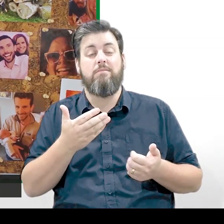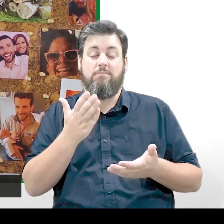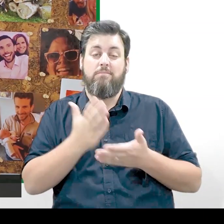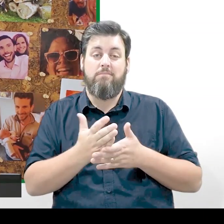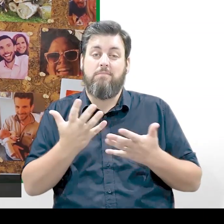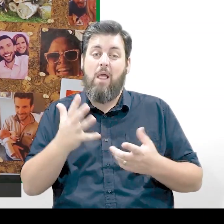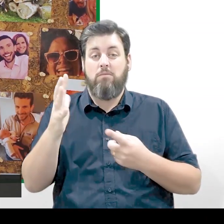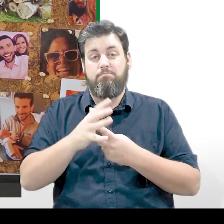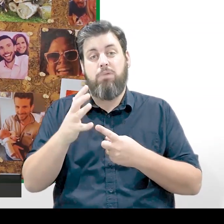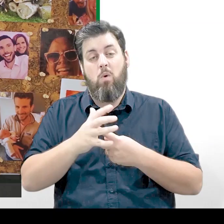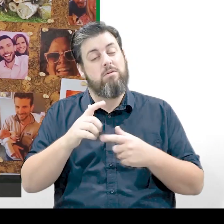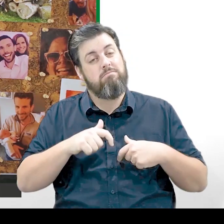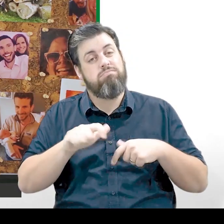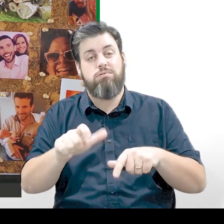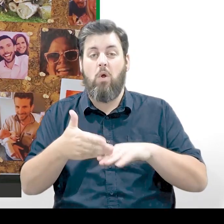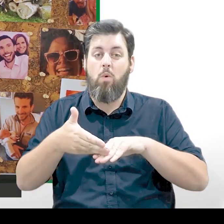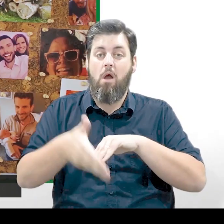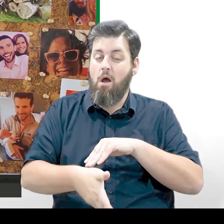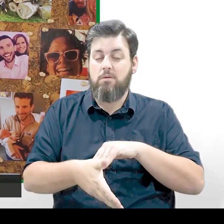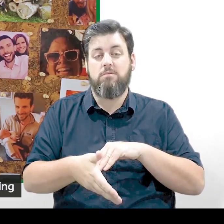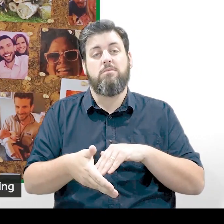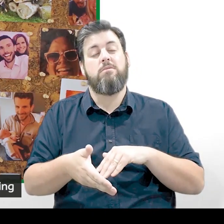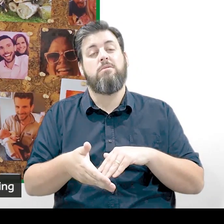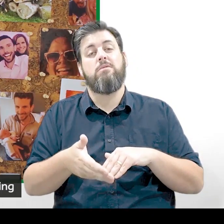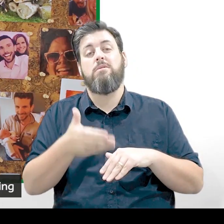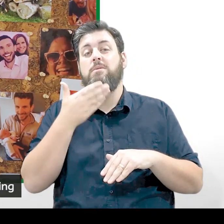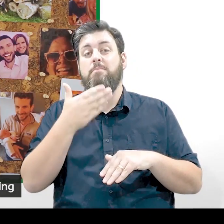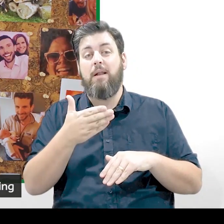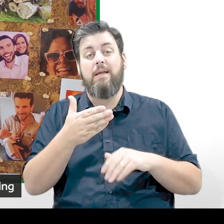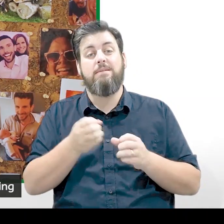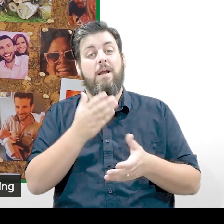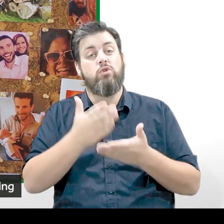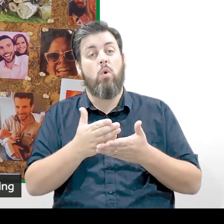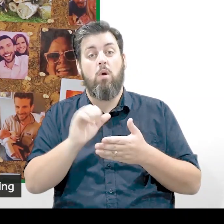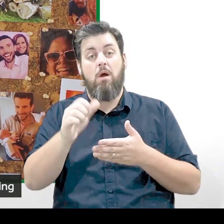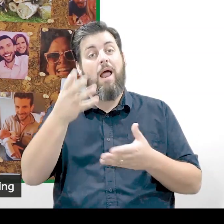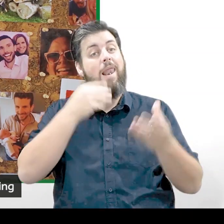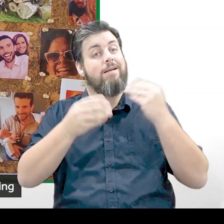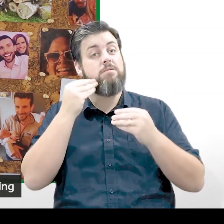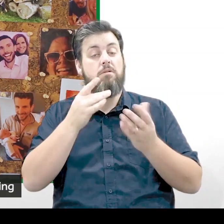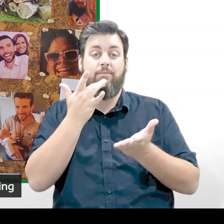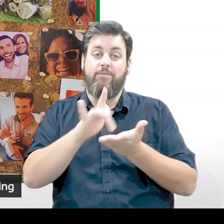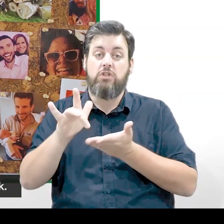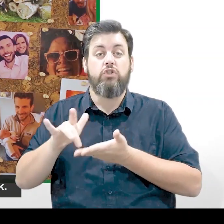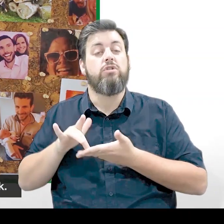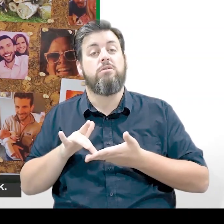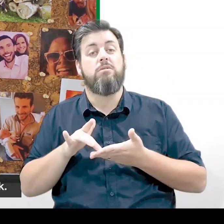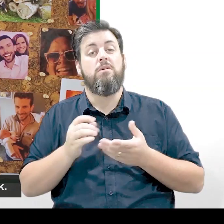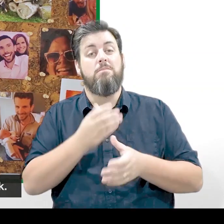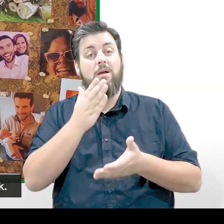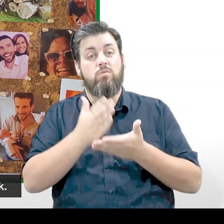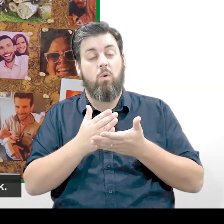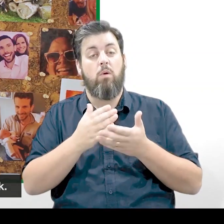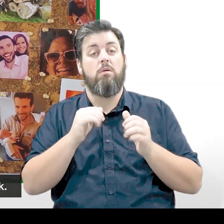even more important that you keep working really hard, making sure you're completing the lessons that your teachers are setting for you,